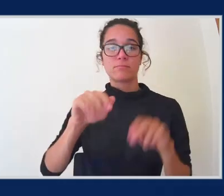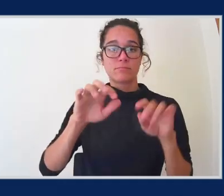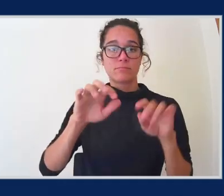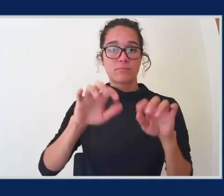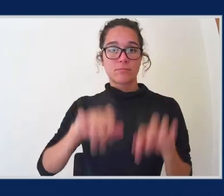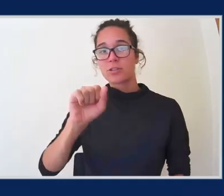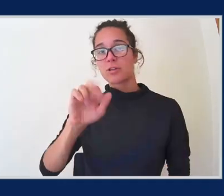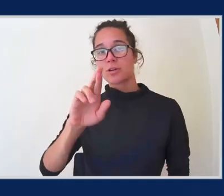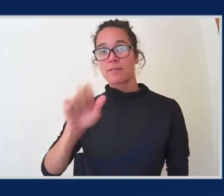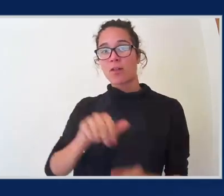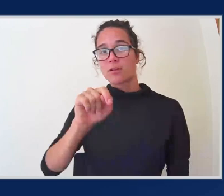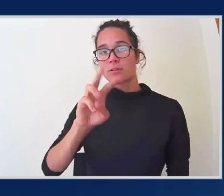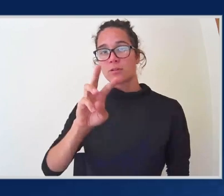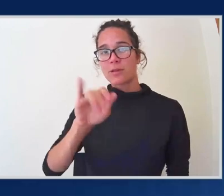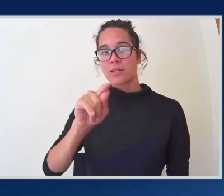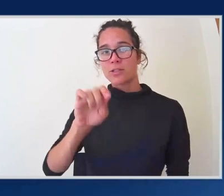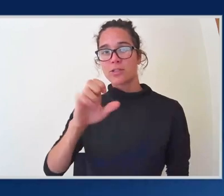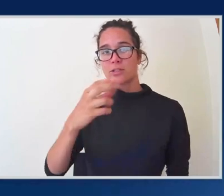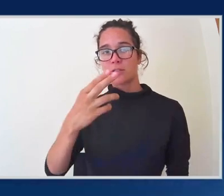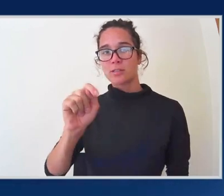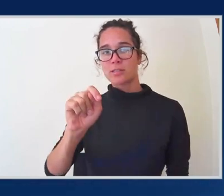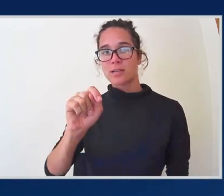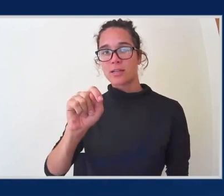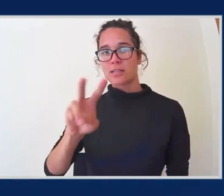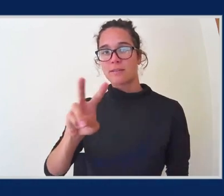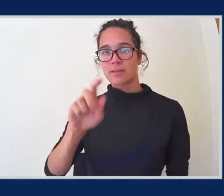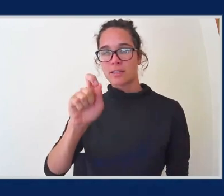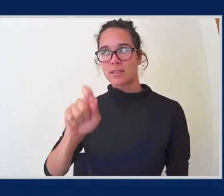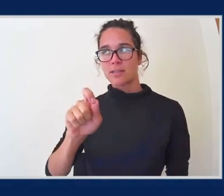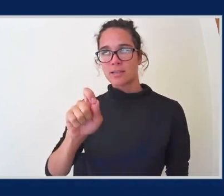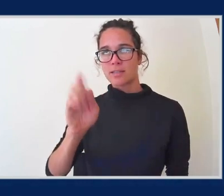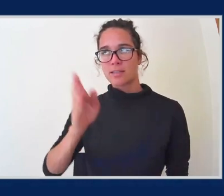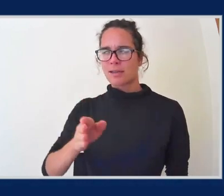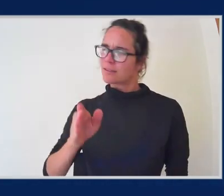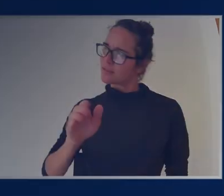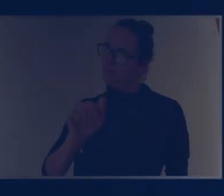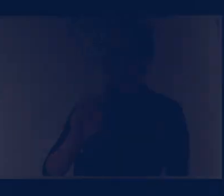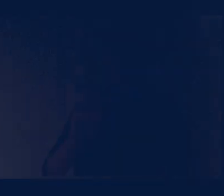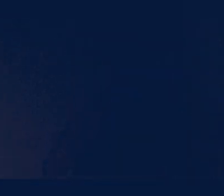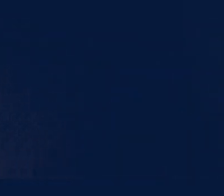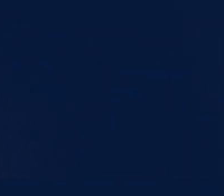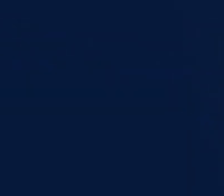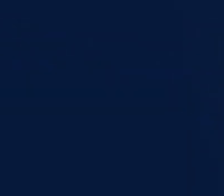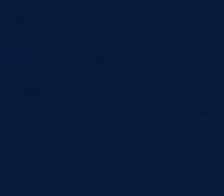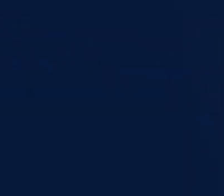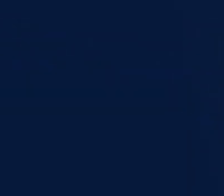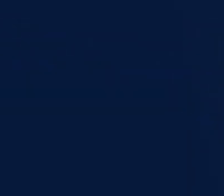on air and stay tuned for more from AWS on air live at AWS Reinforced here in Philly.